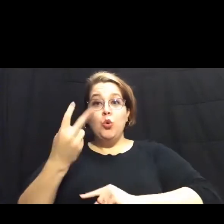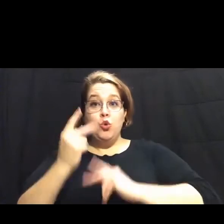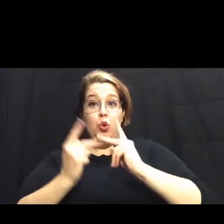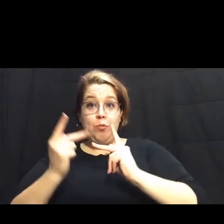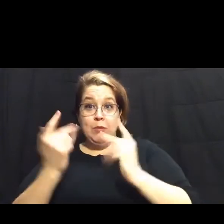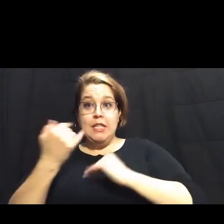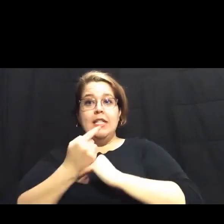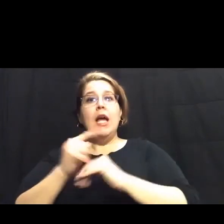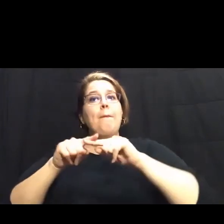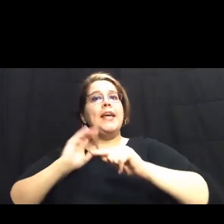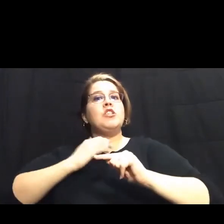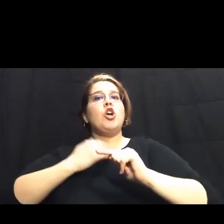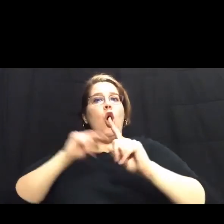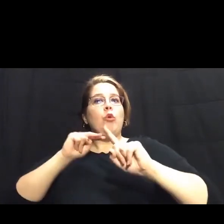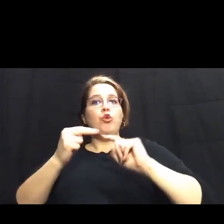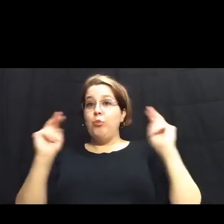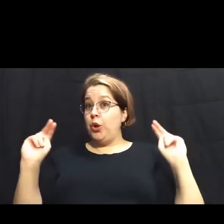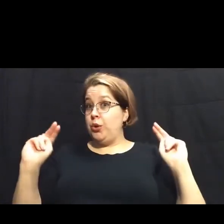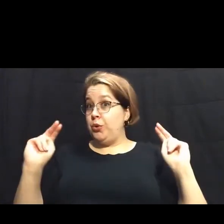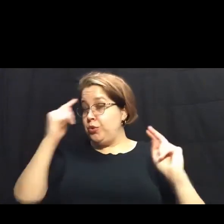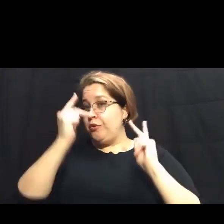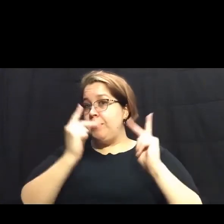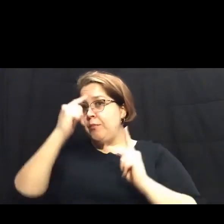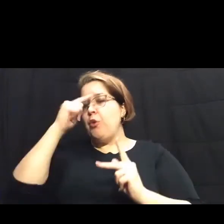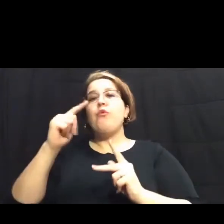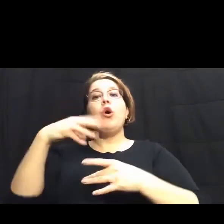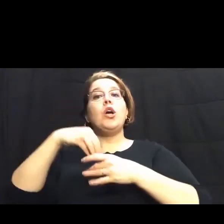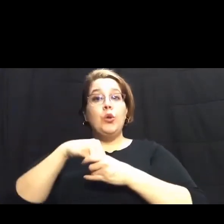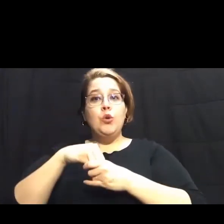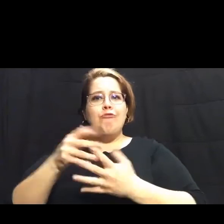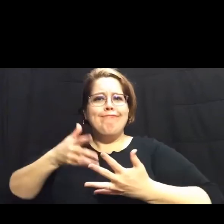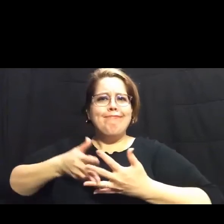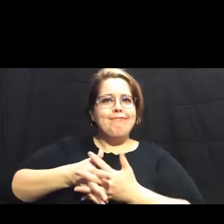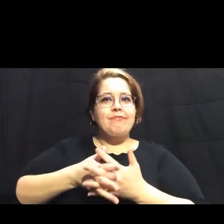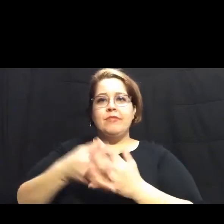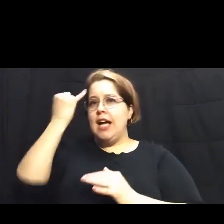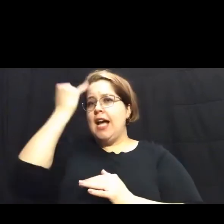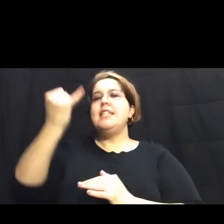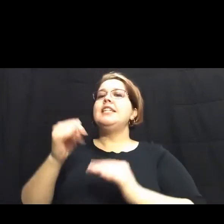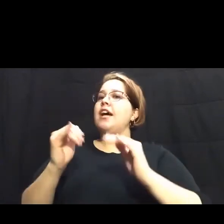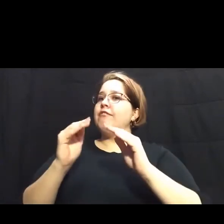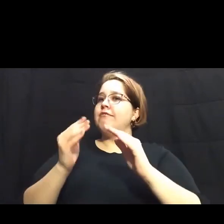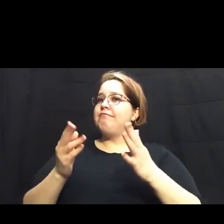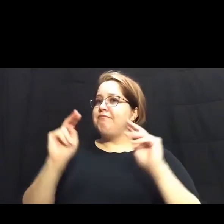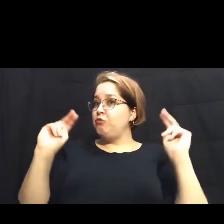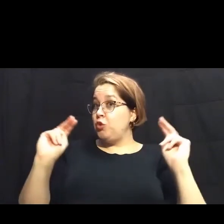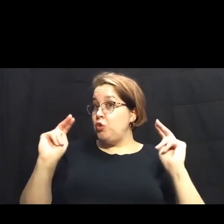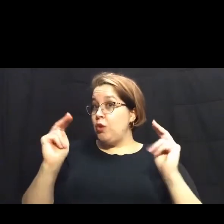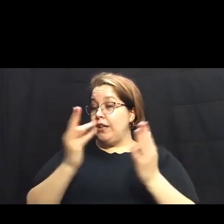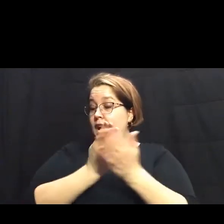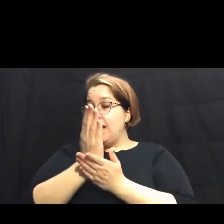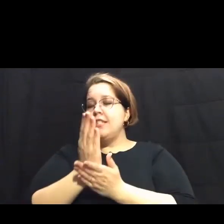viewpoint neutral criteria for candidate inclusion. These are rooted in principles of editorial integrity and judgment of the candidates